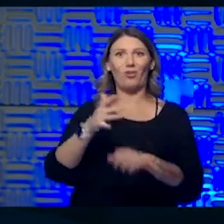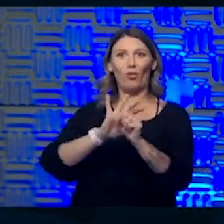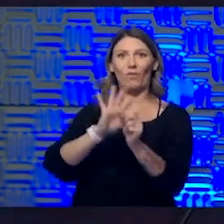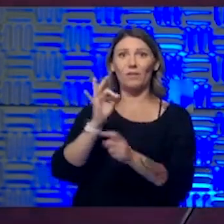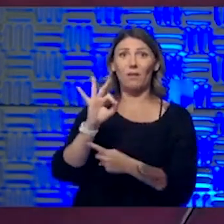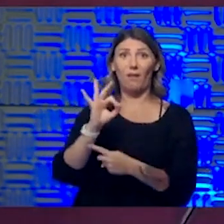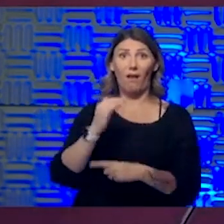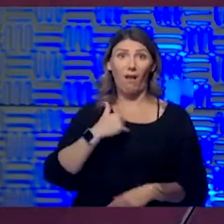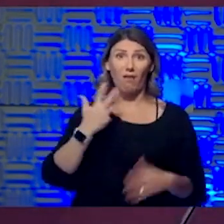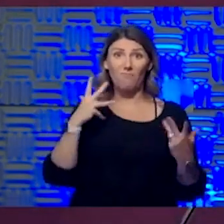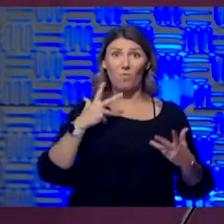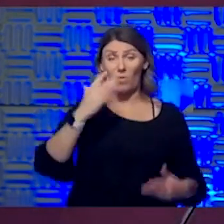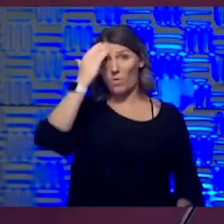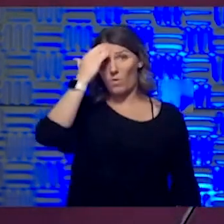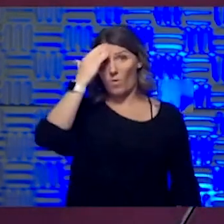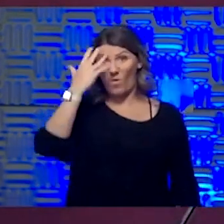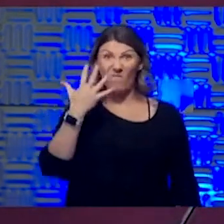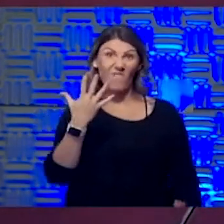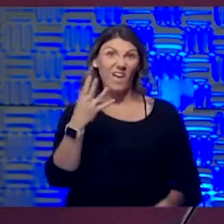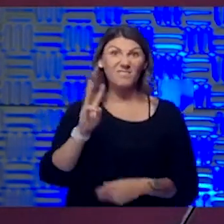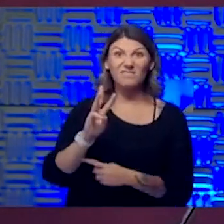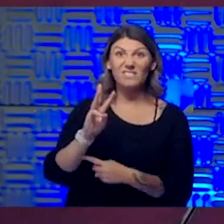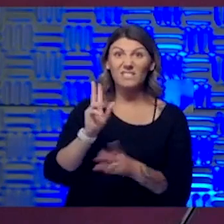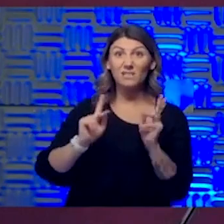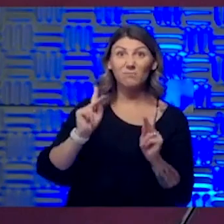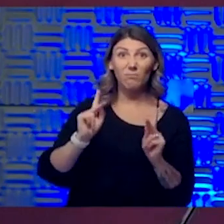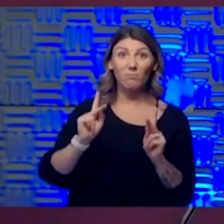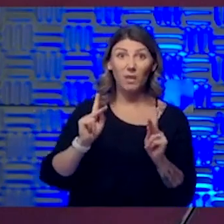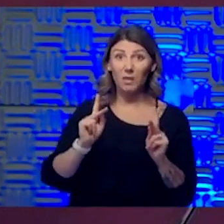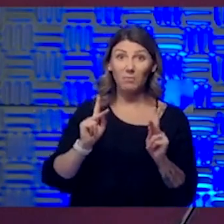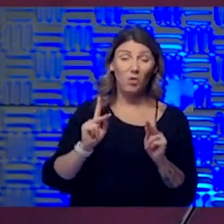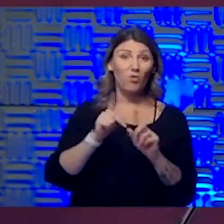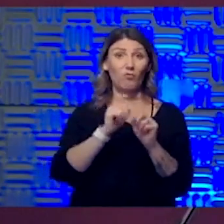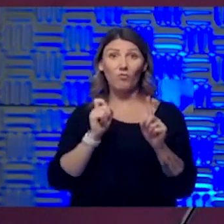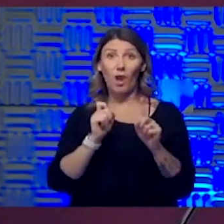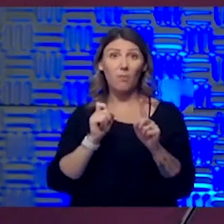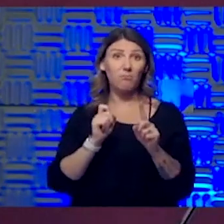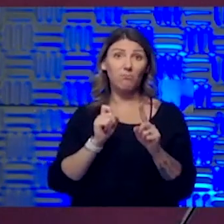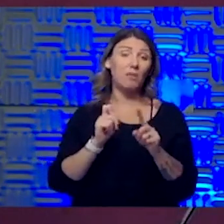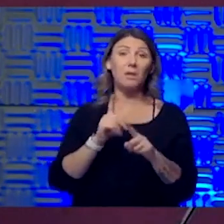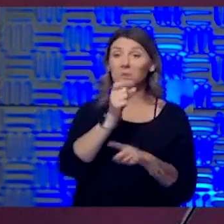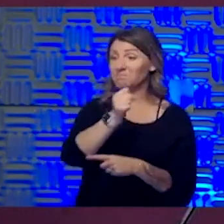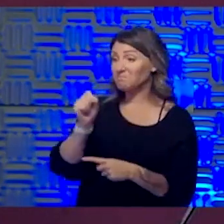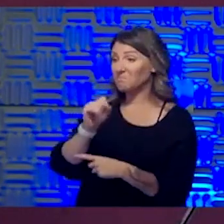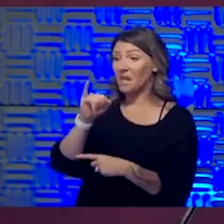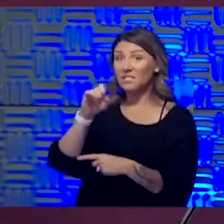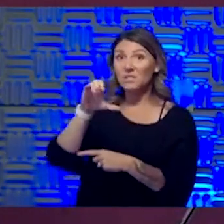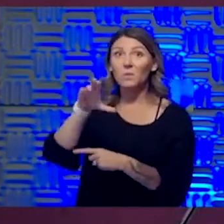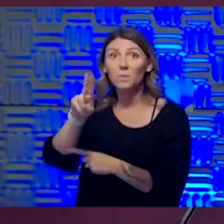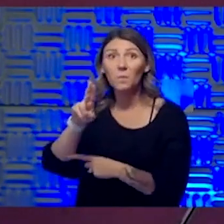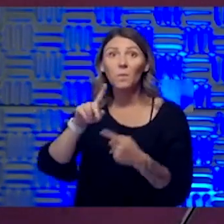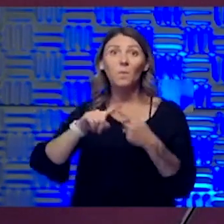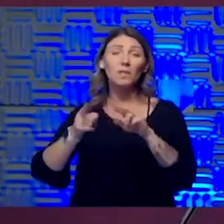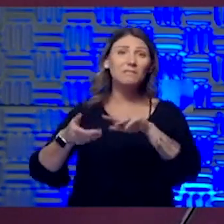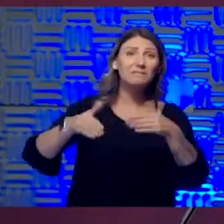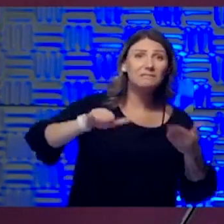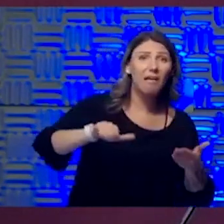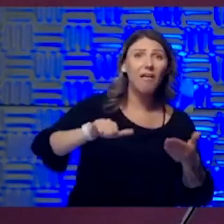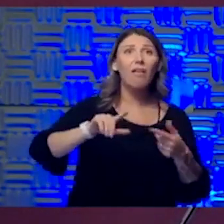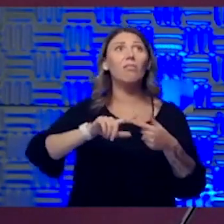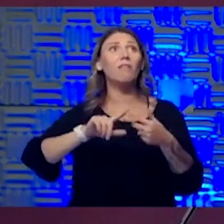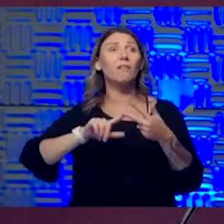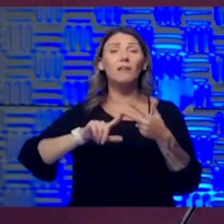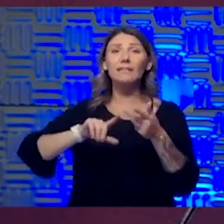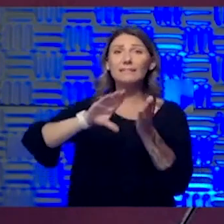five to six people in all three buckets, you know, from death to ICU stay and discharge to relatively mild